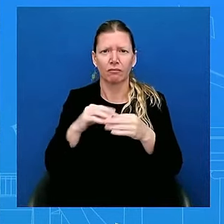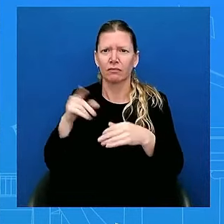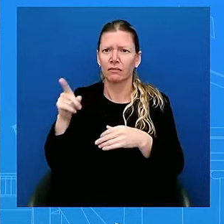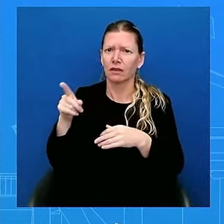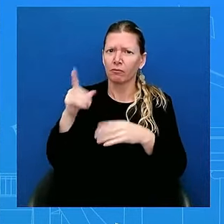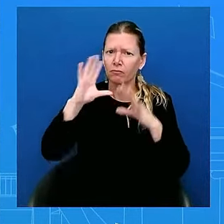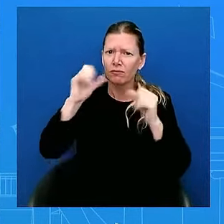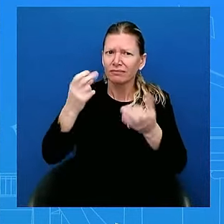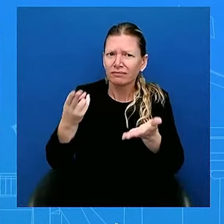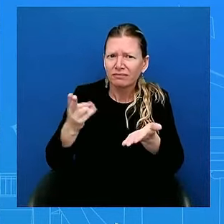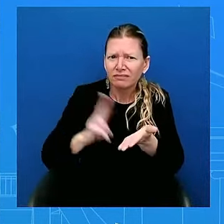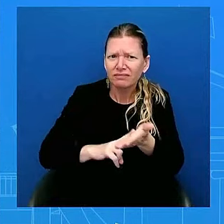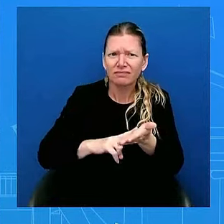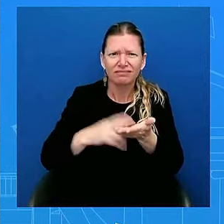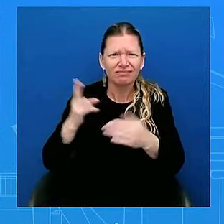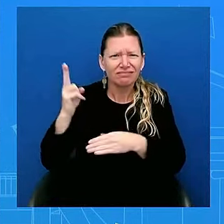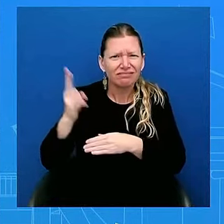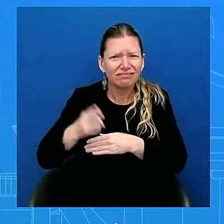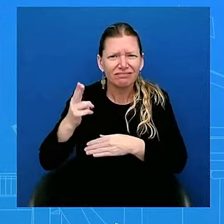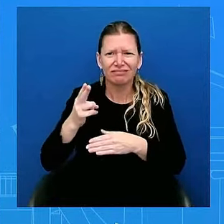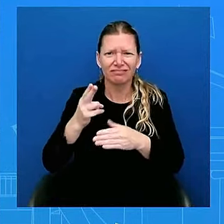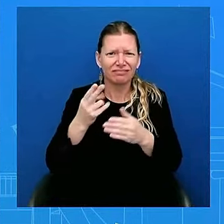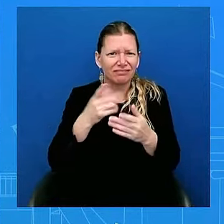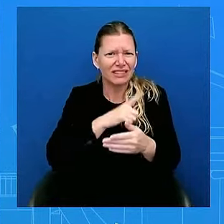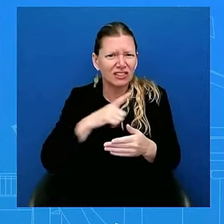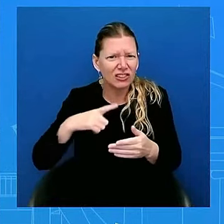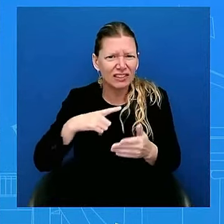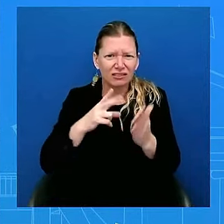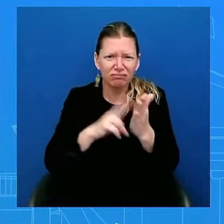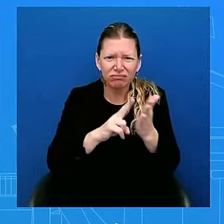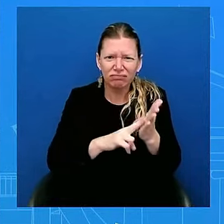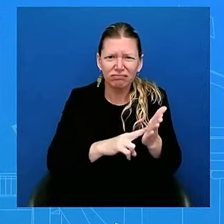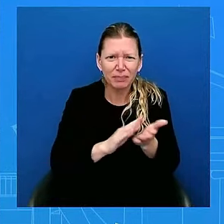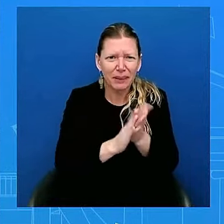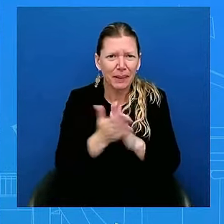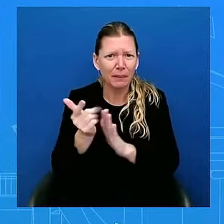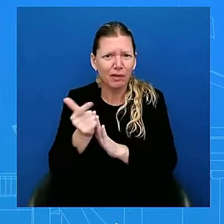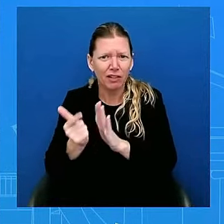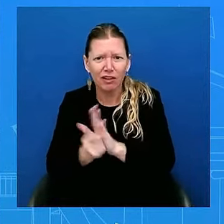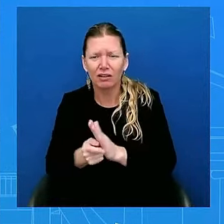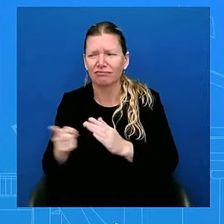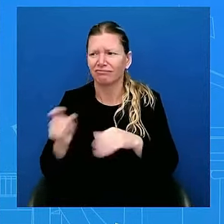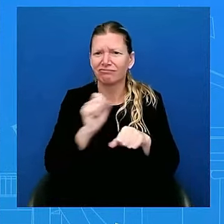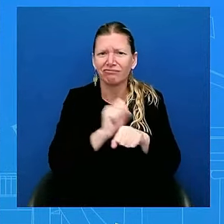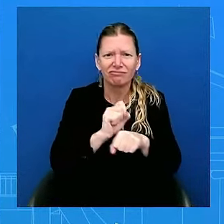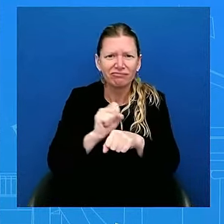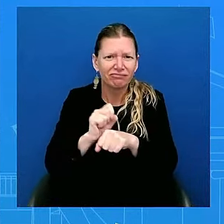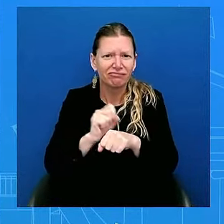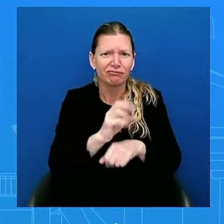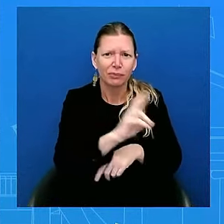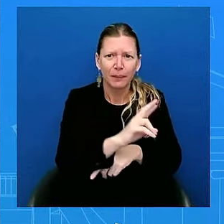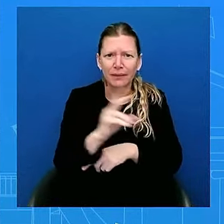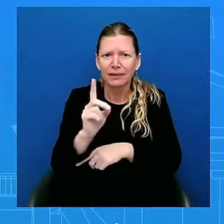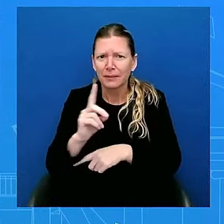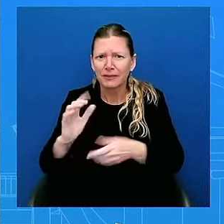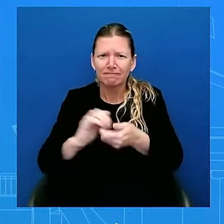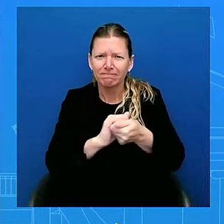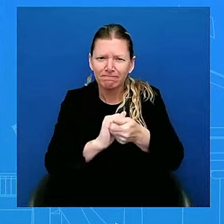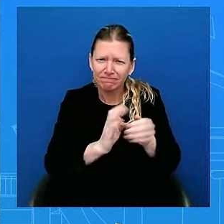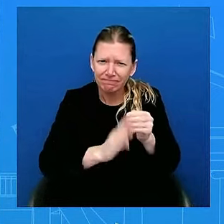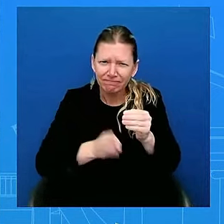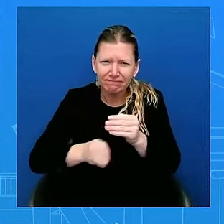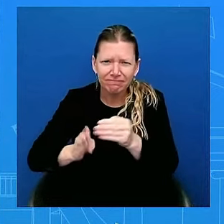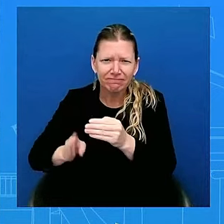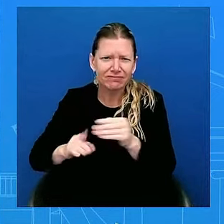From jump-starting a historic economic recovery to the largest investment in clean energy and climate action, gun